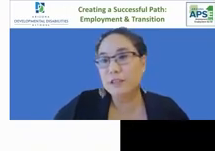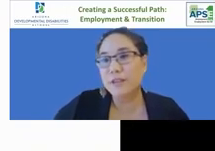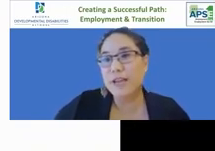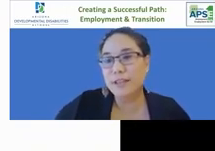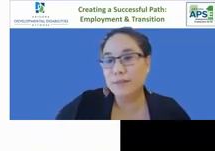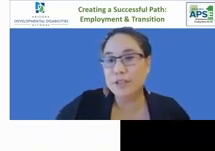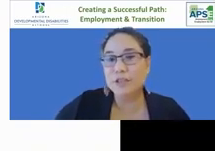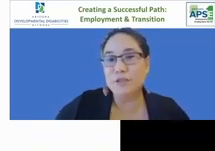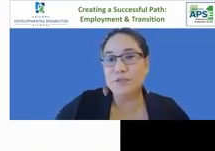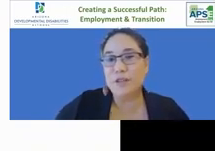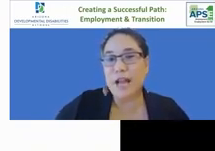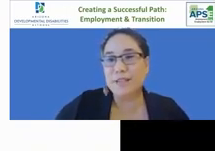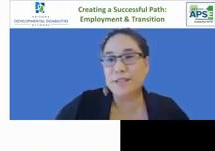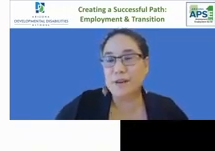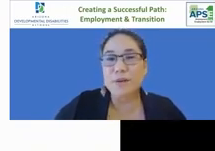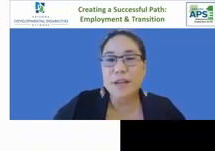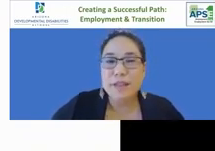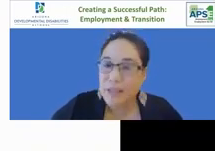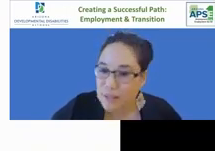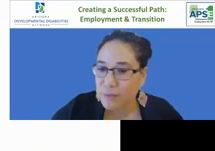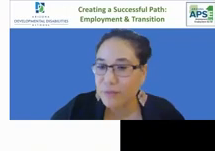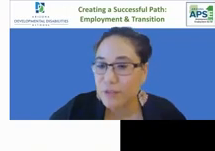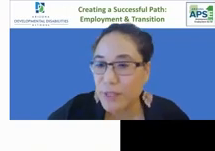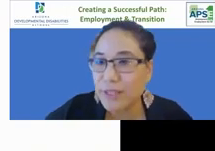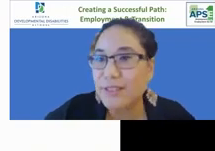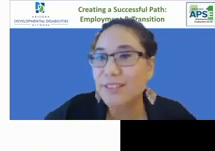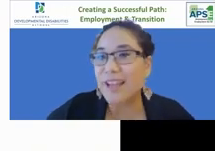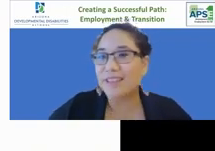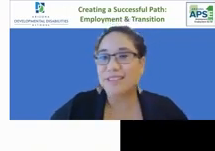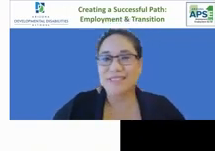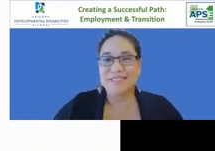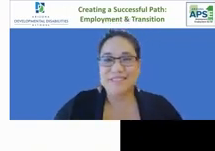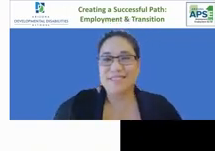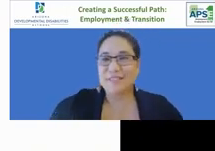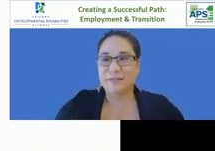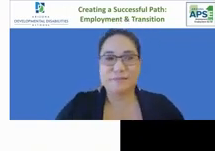that and look for that and get registered for that so thanks everyone for joining us today